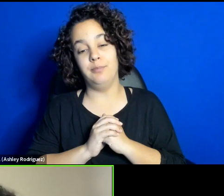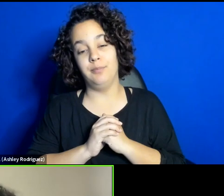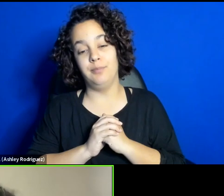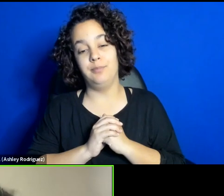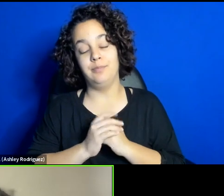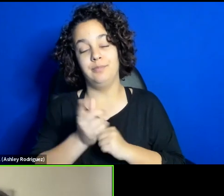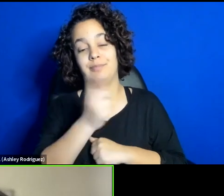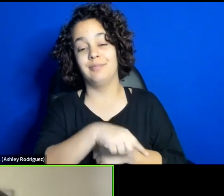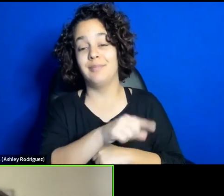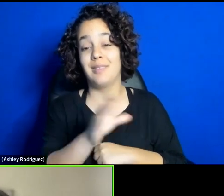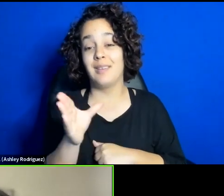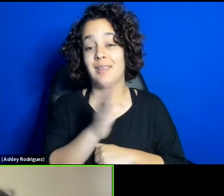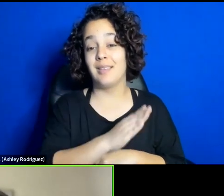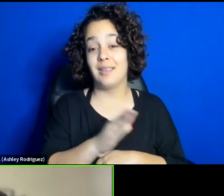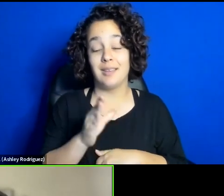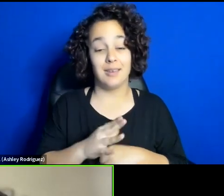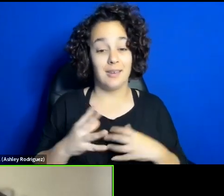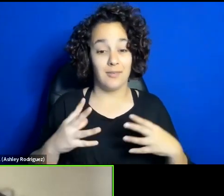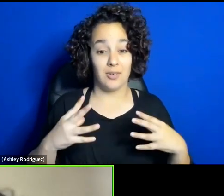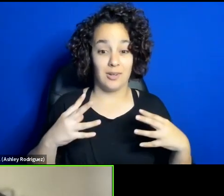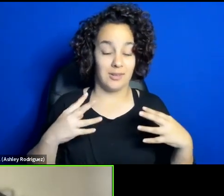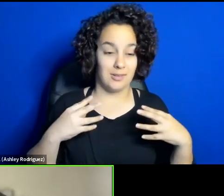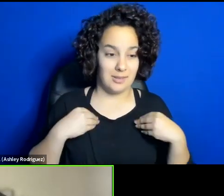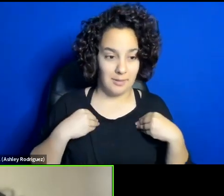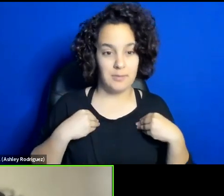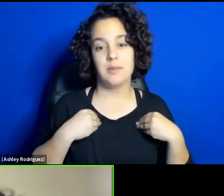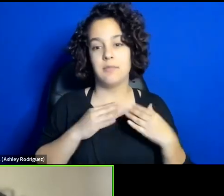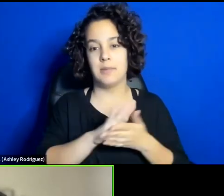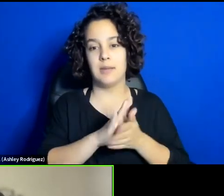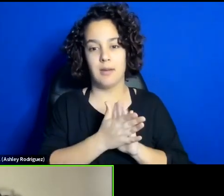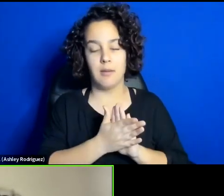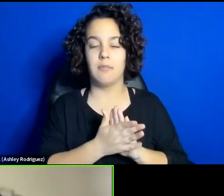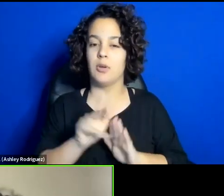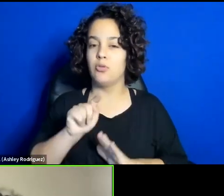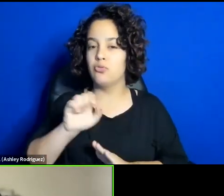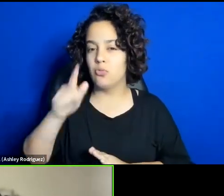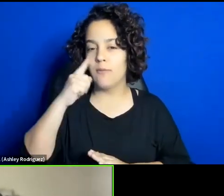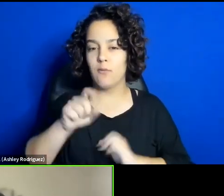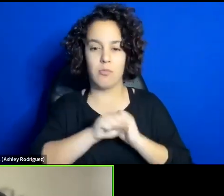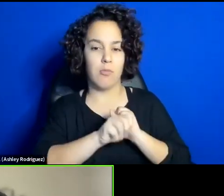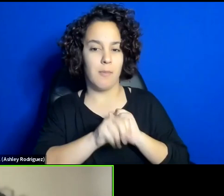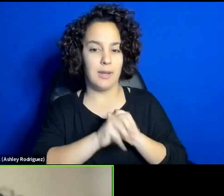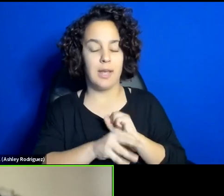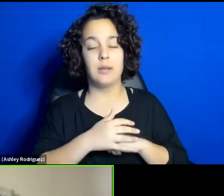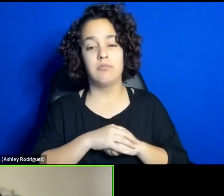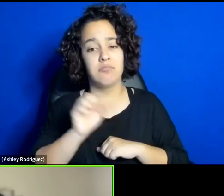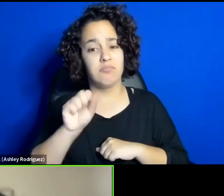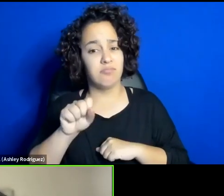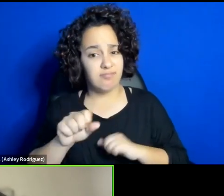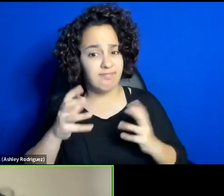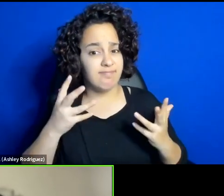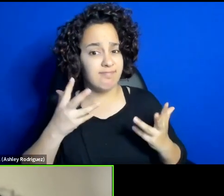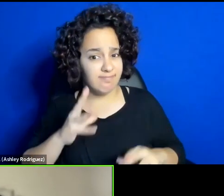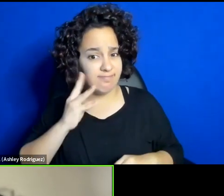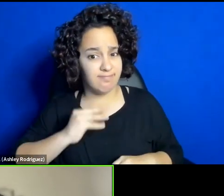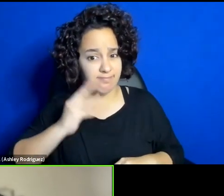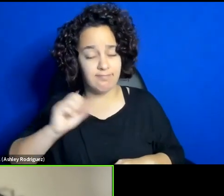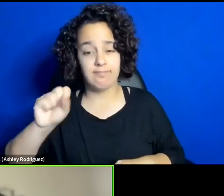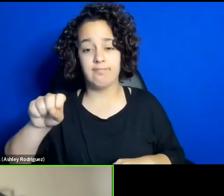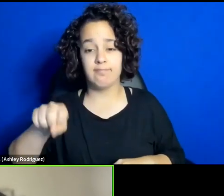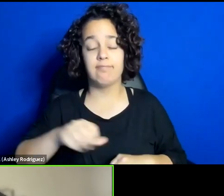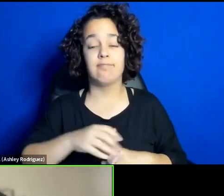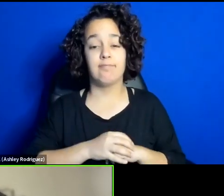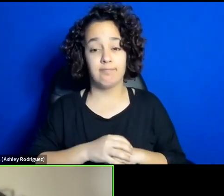a tool of propaganda purely. Yes, it has been used, it has been used, the